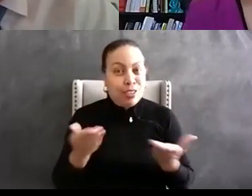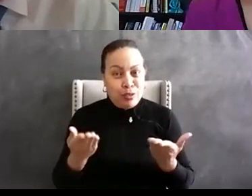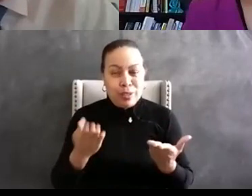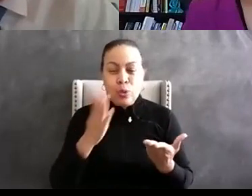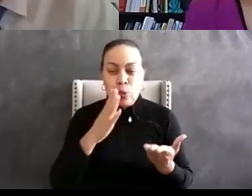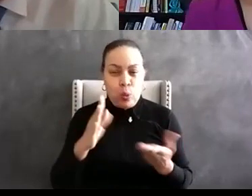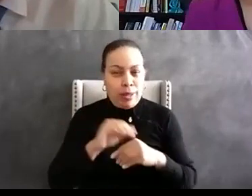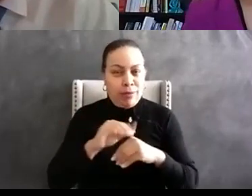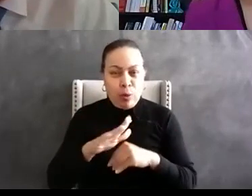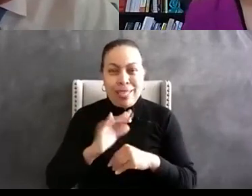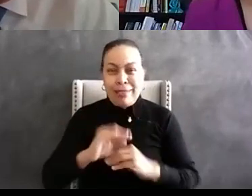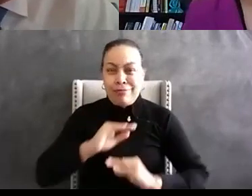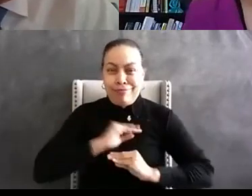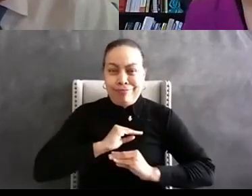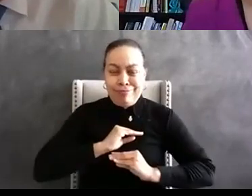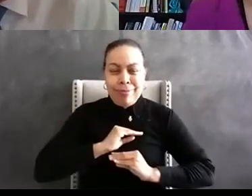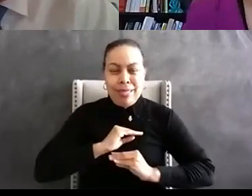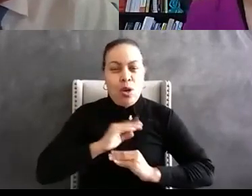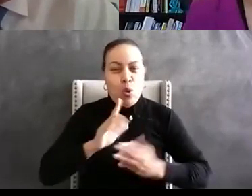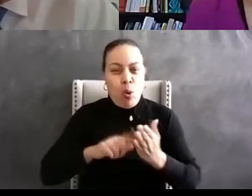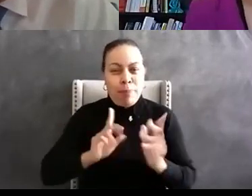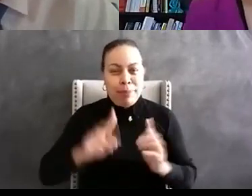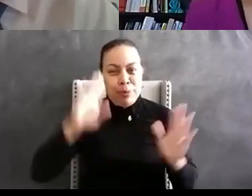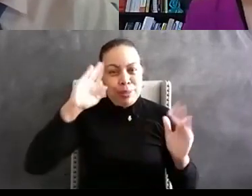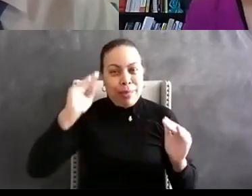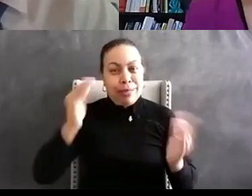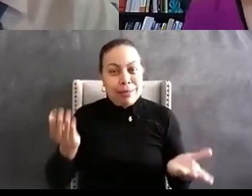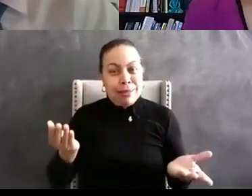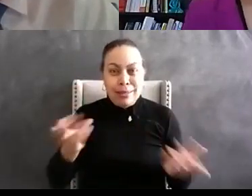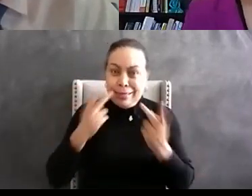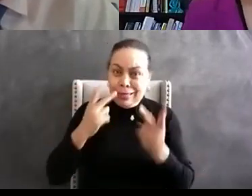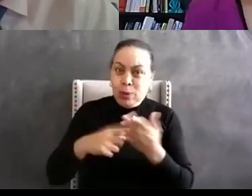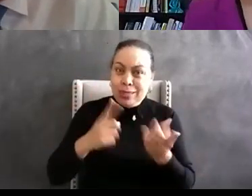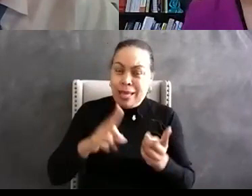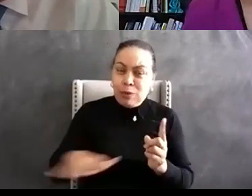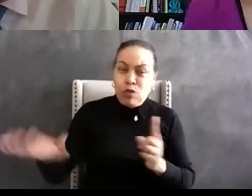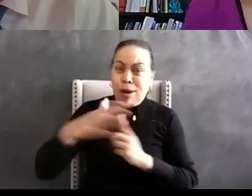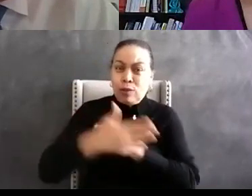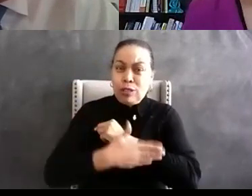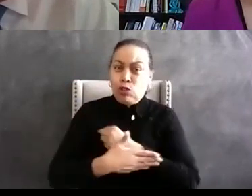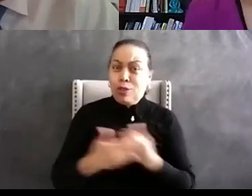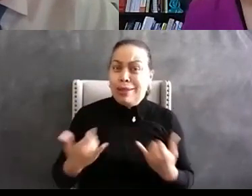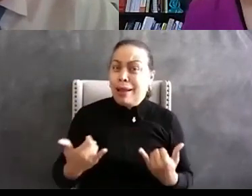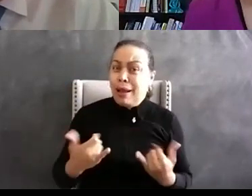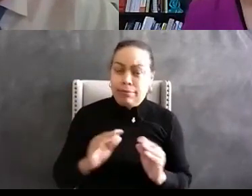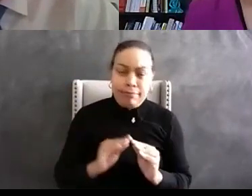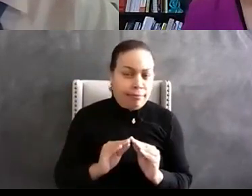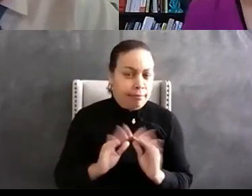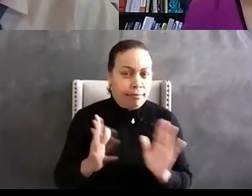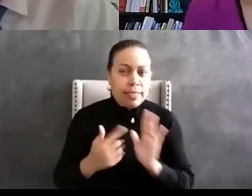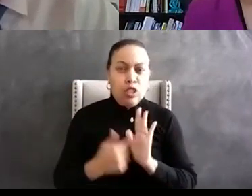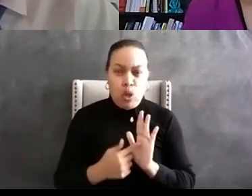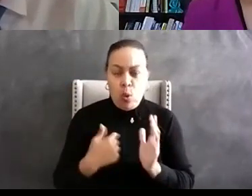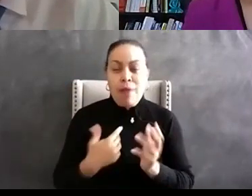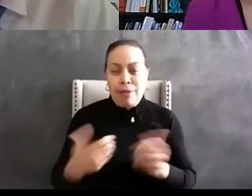whether or not we meet the expectations of our communities and if you look at what's going on across the country right now I think it just uh illustrates that we have a lot of